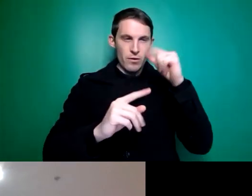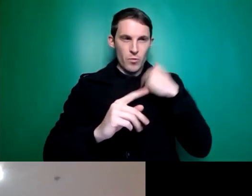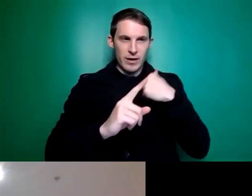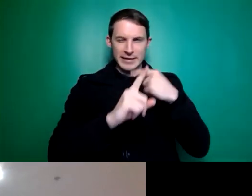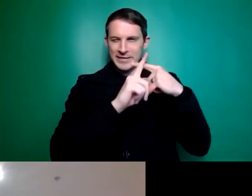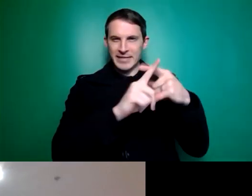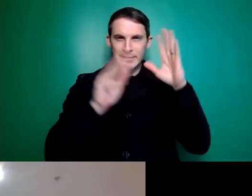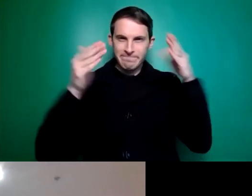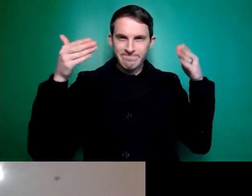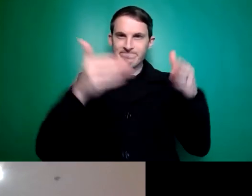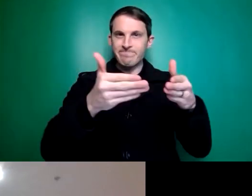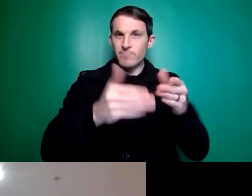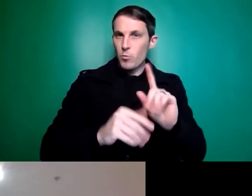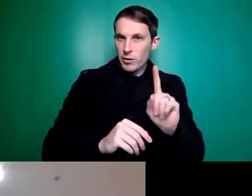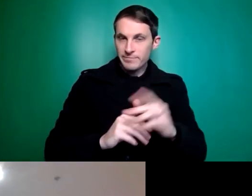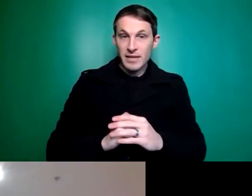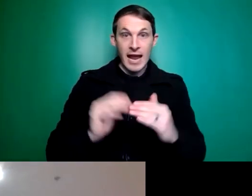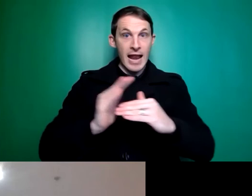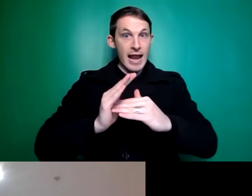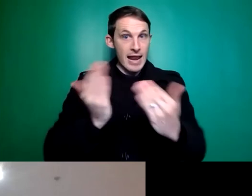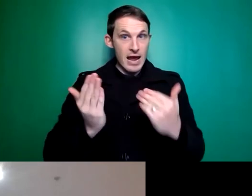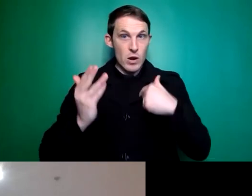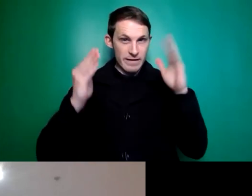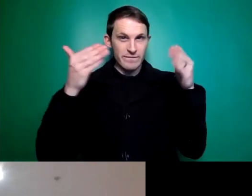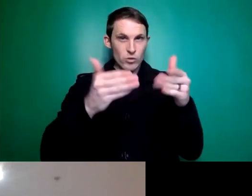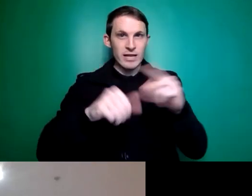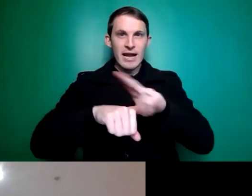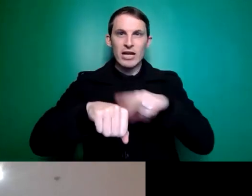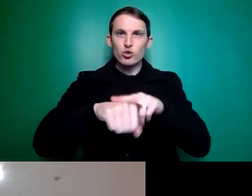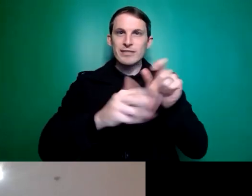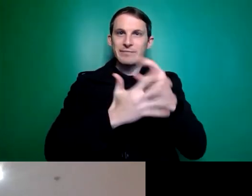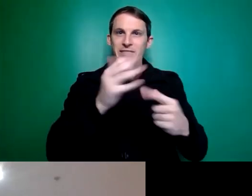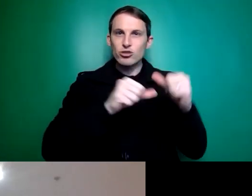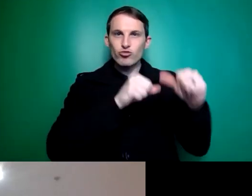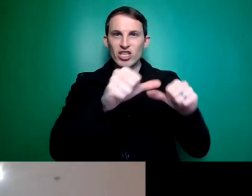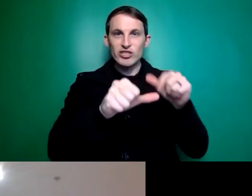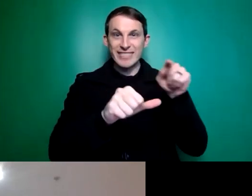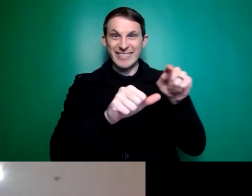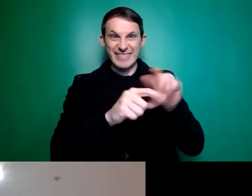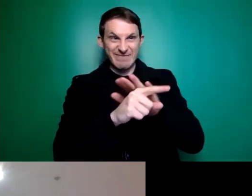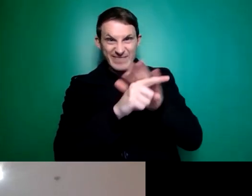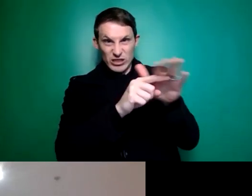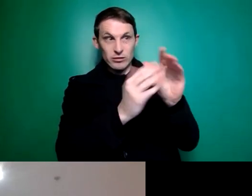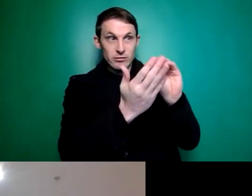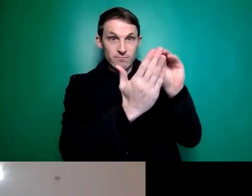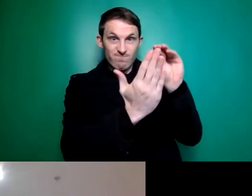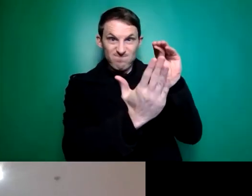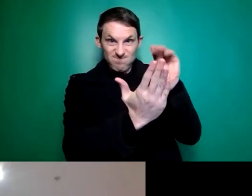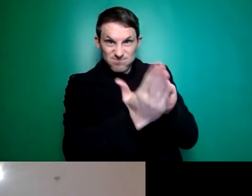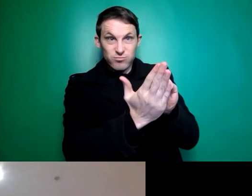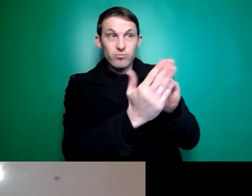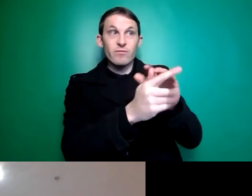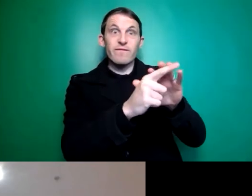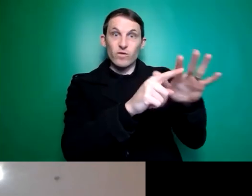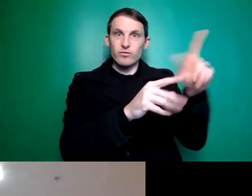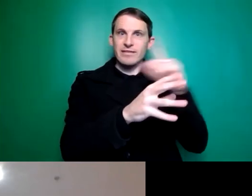thinking is. So right now we're focusing on the national disability strategy as a way to influence change and help us work towards our campaign